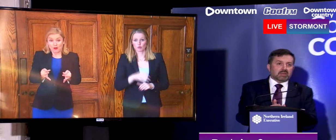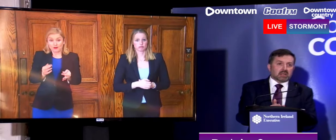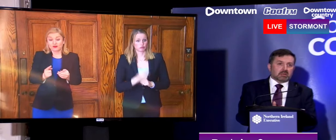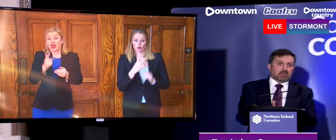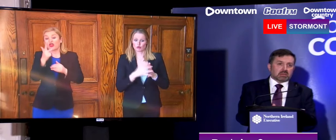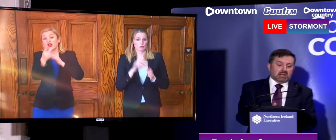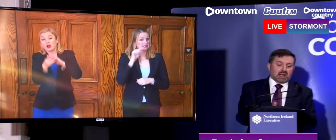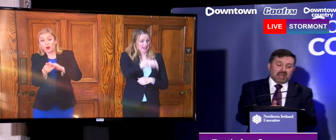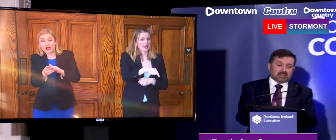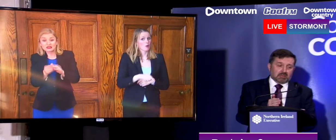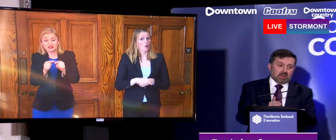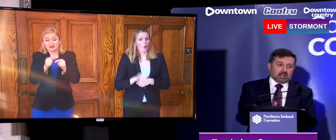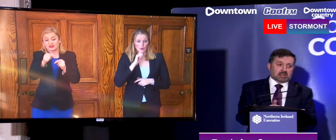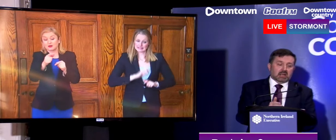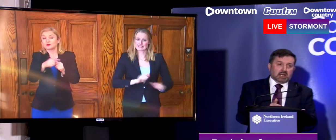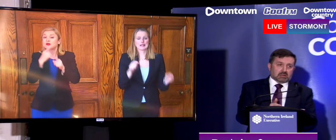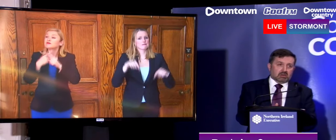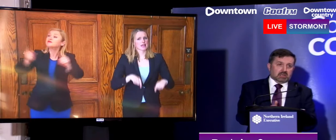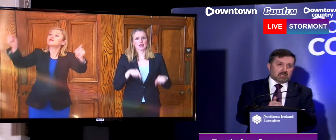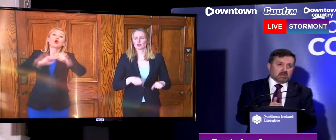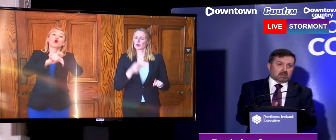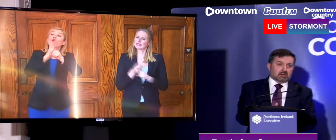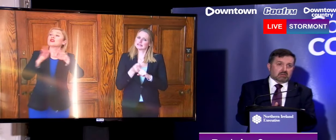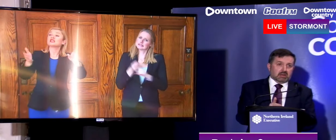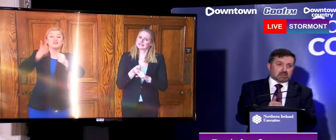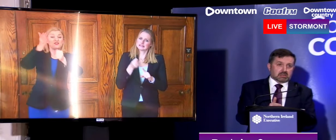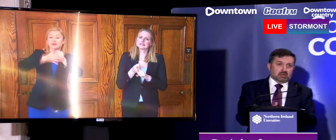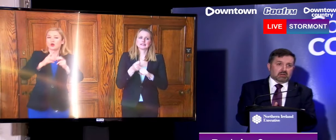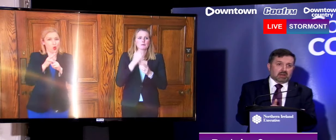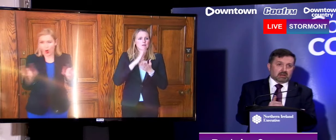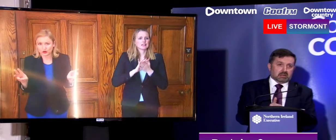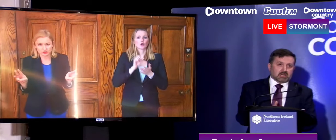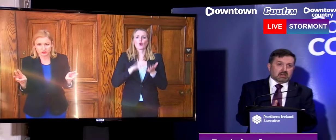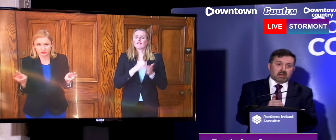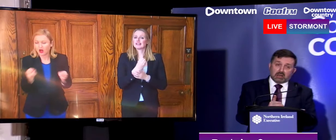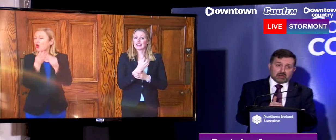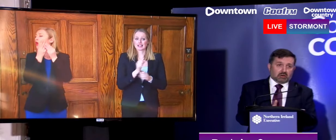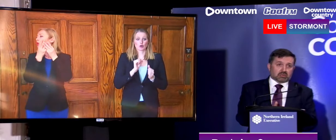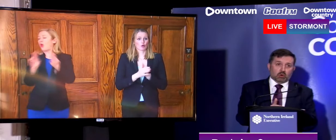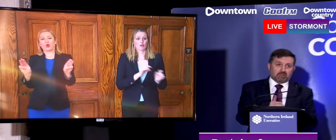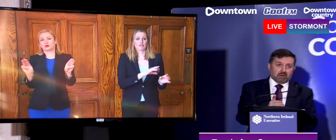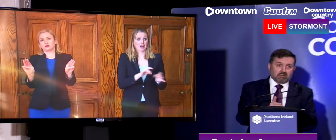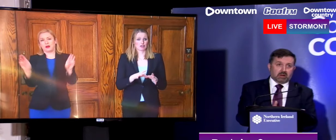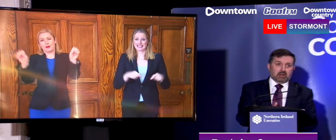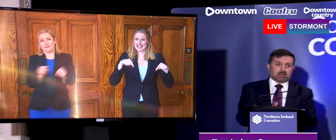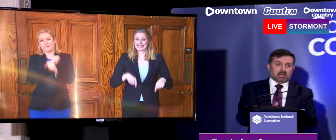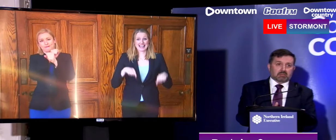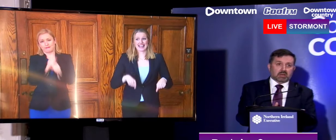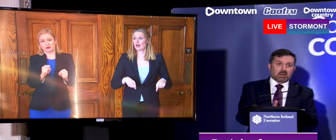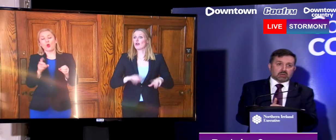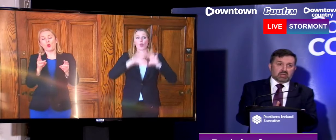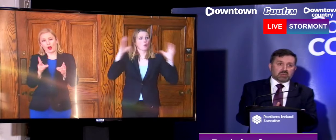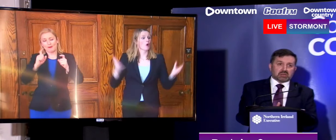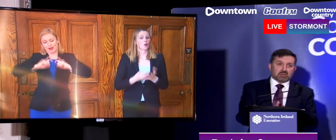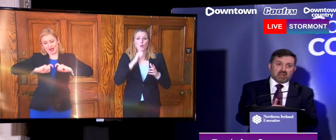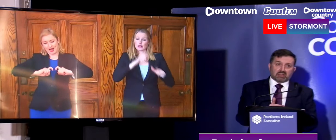What we have to get into people's heads and minds is COVID-19 and the coronavirus is in Northern Ireland and it's here and it's across the world for a very long time.